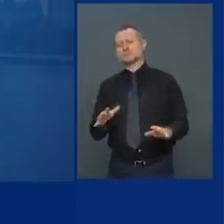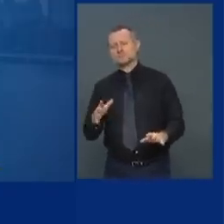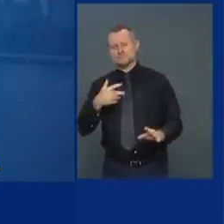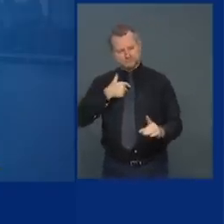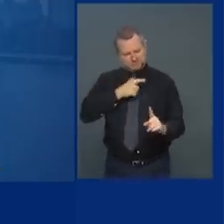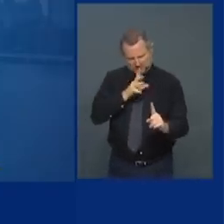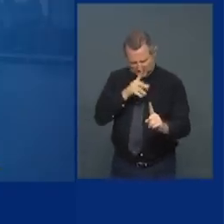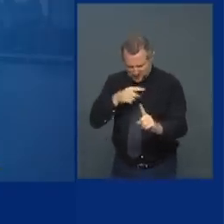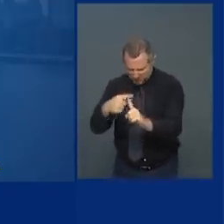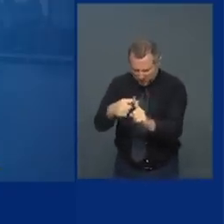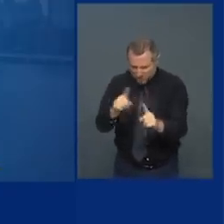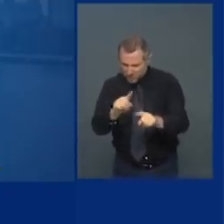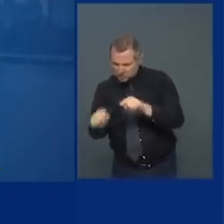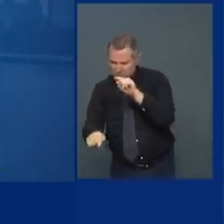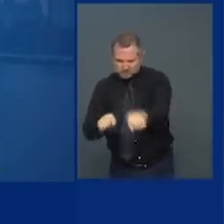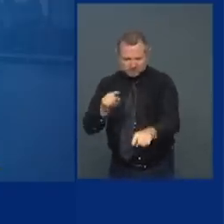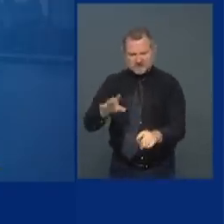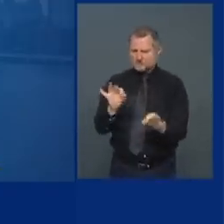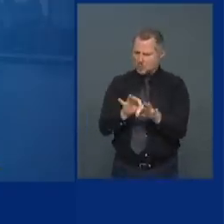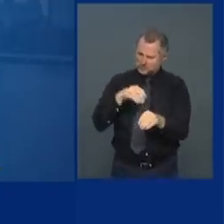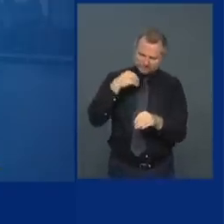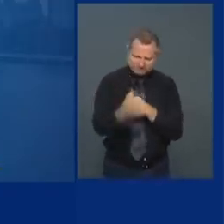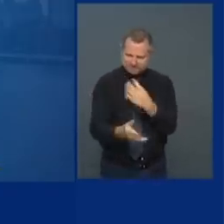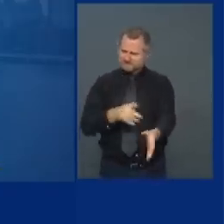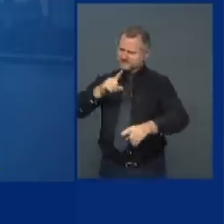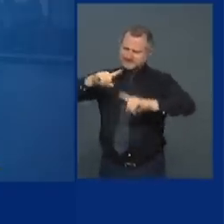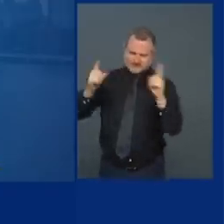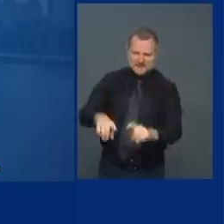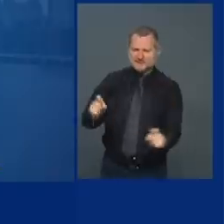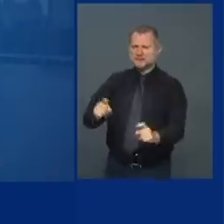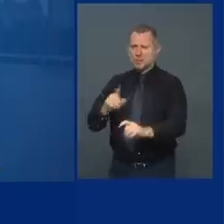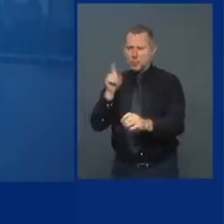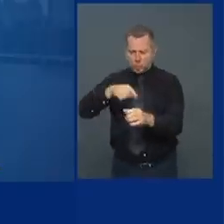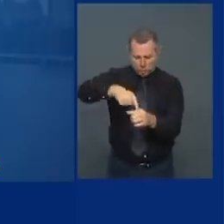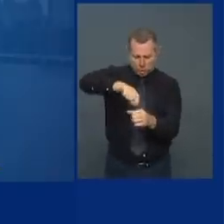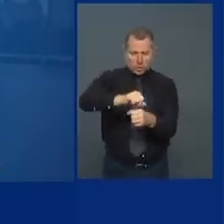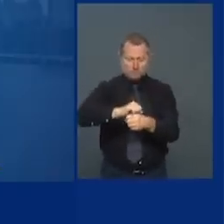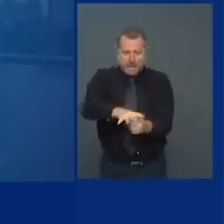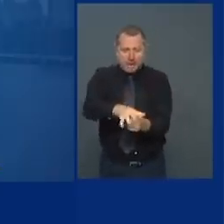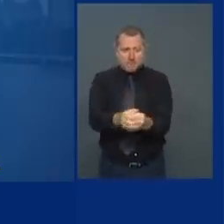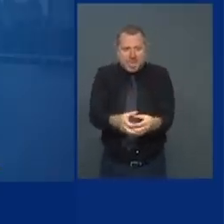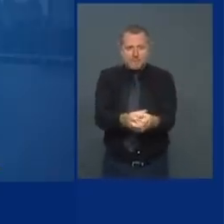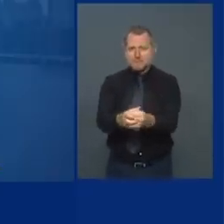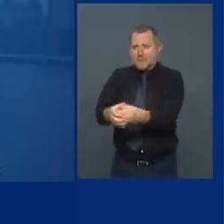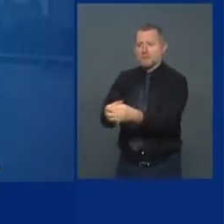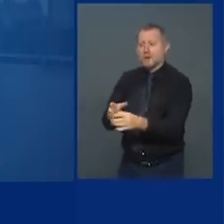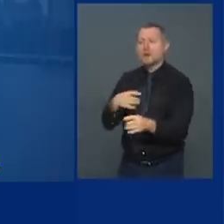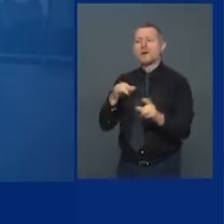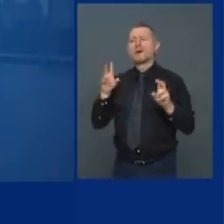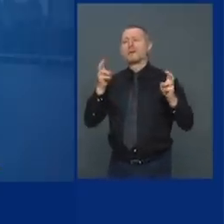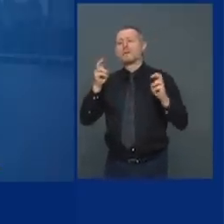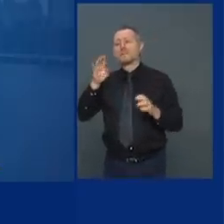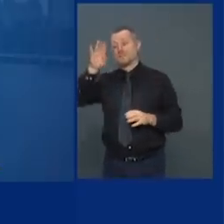into those clusters. As I said, this is a firefighting drill for us.